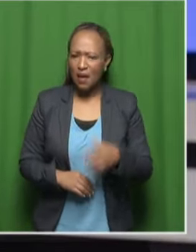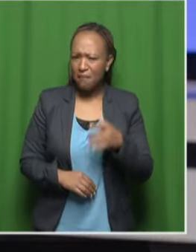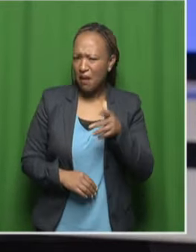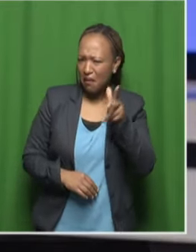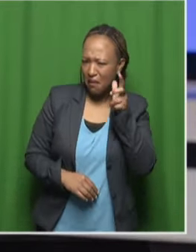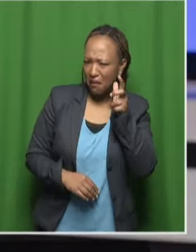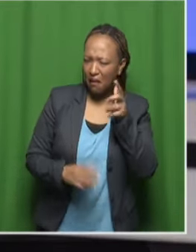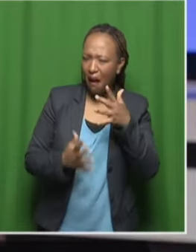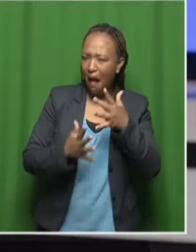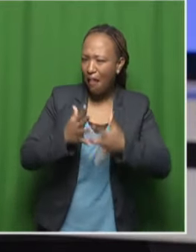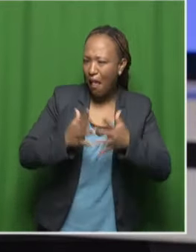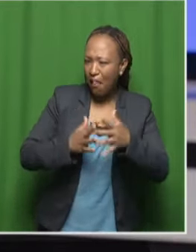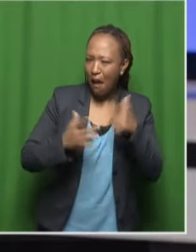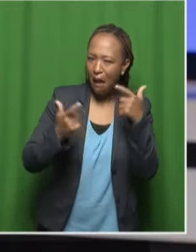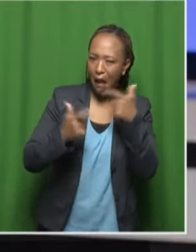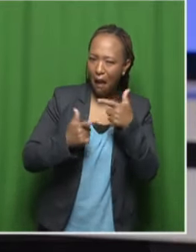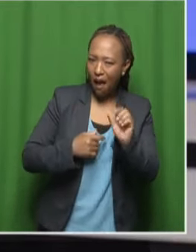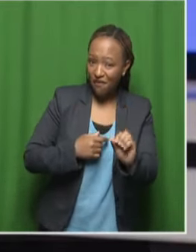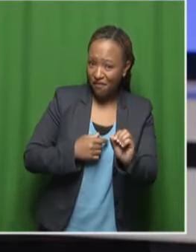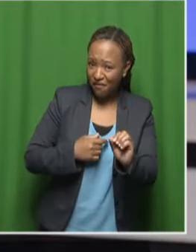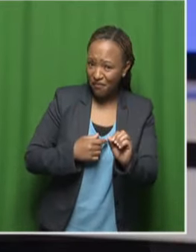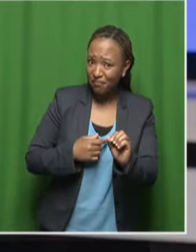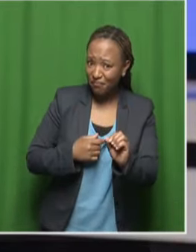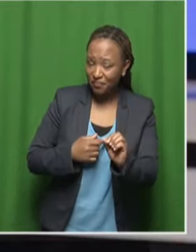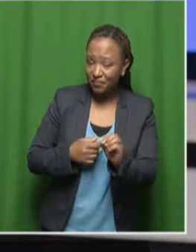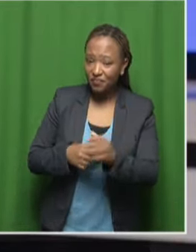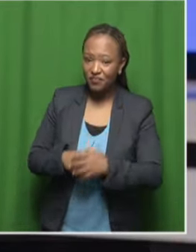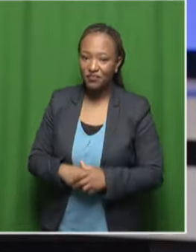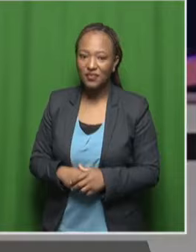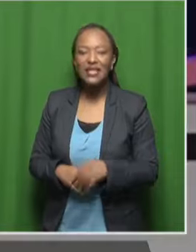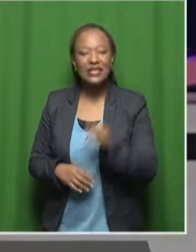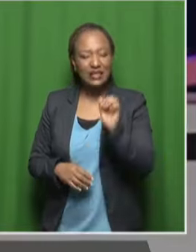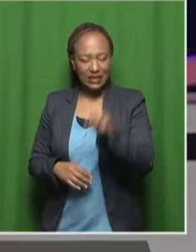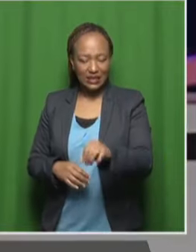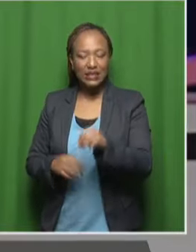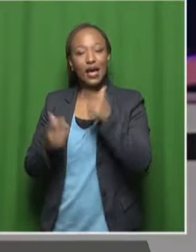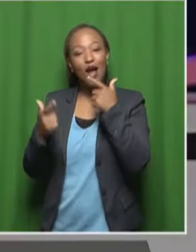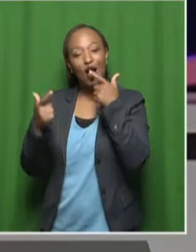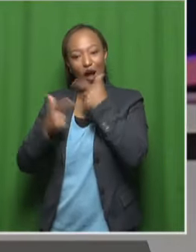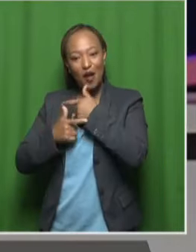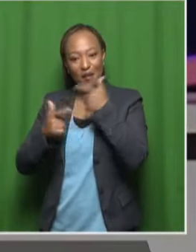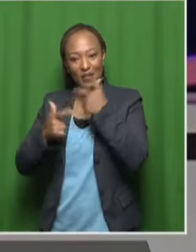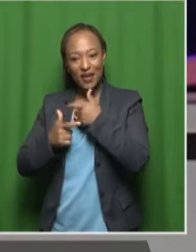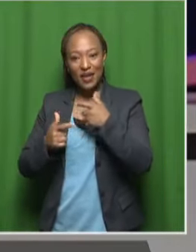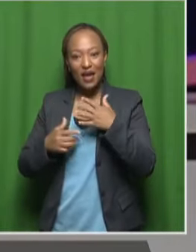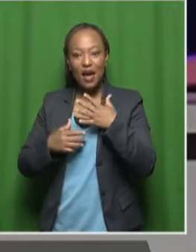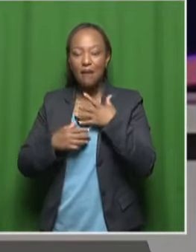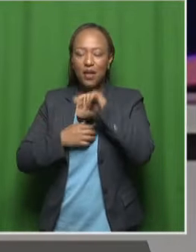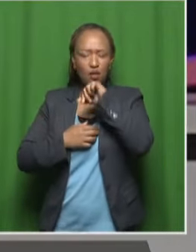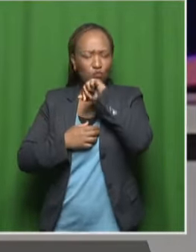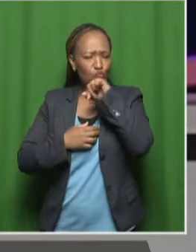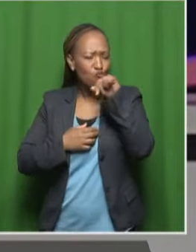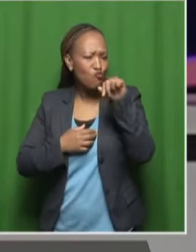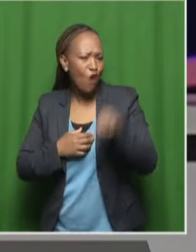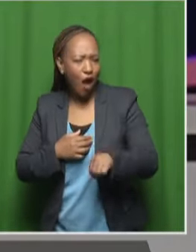bit of humor there. So how would you classify the genre of this film? I can't escape comedy. Comedy is in my blood, comedy is in my bones.